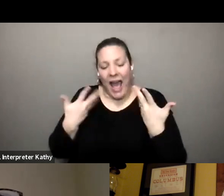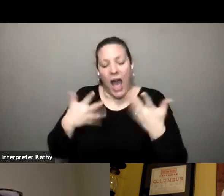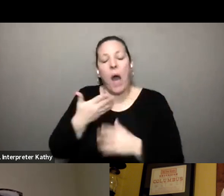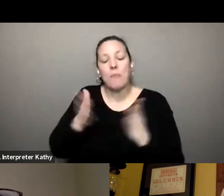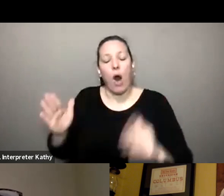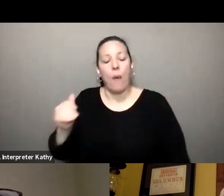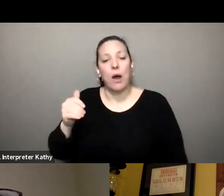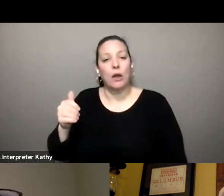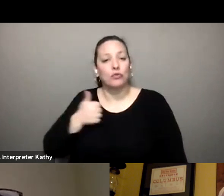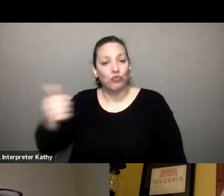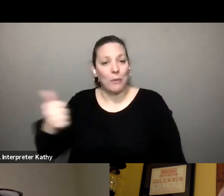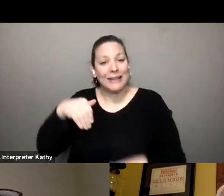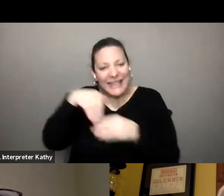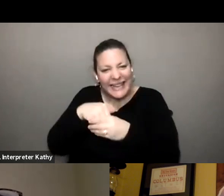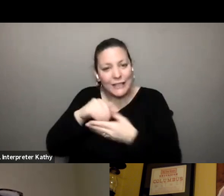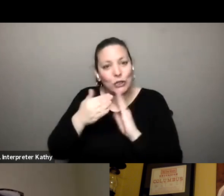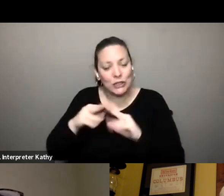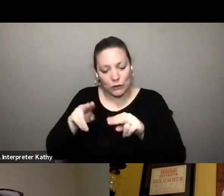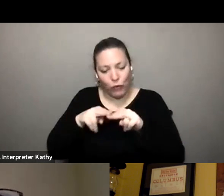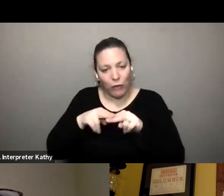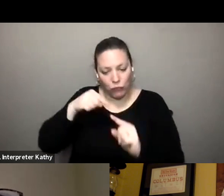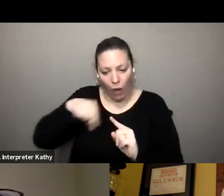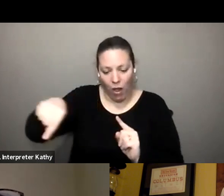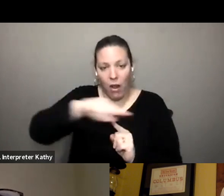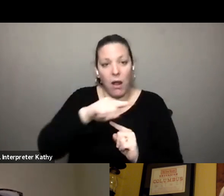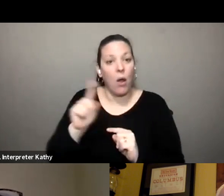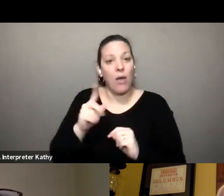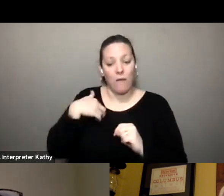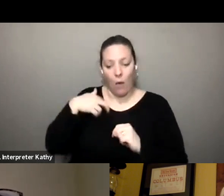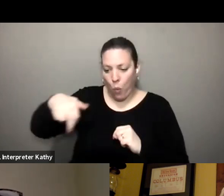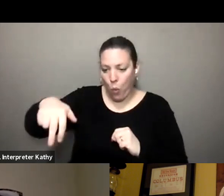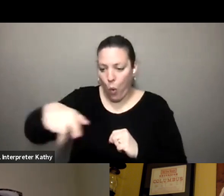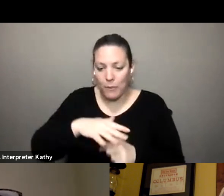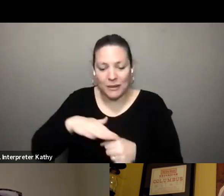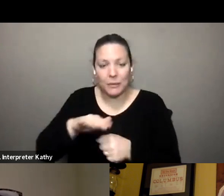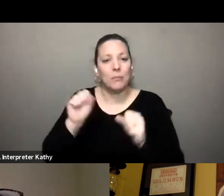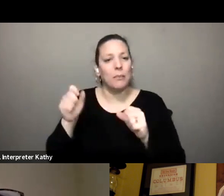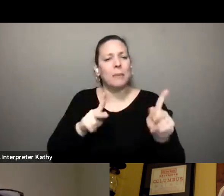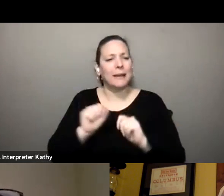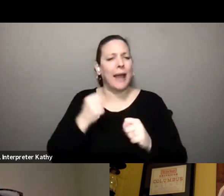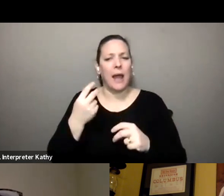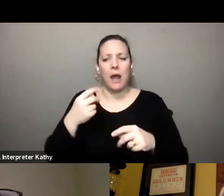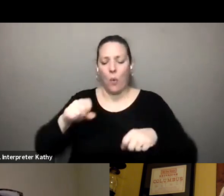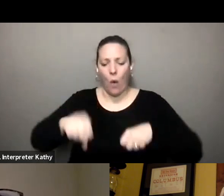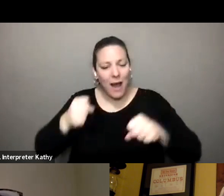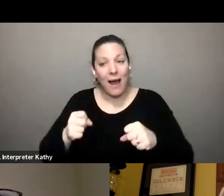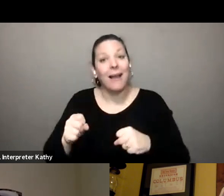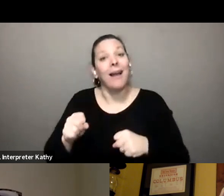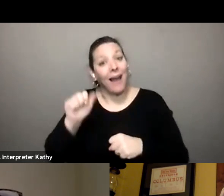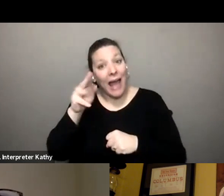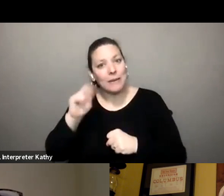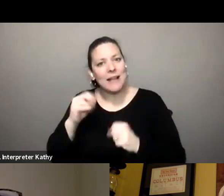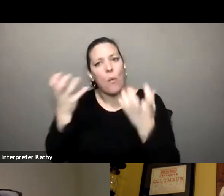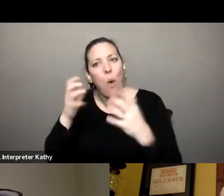passenger rail the whole you know walkable neighborhoods bike bikeable bikeable streets all of that they wanted that for their